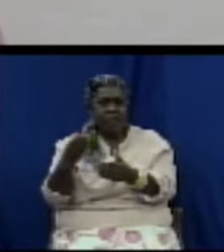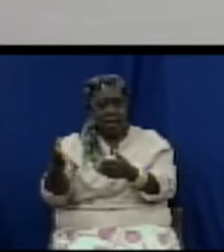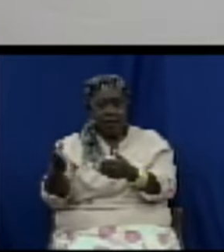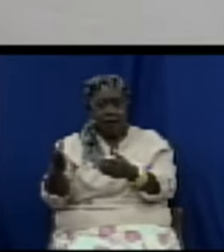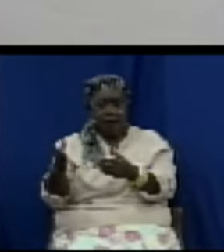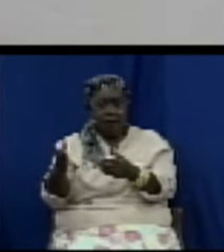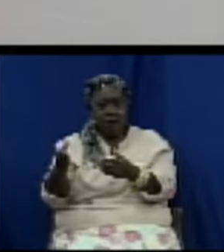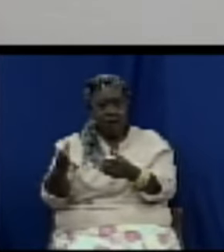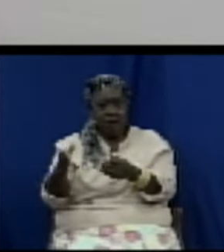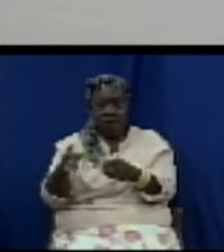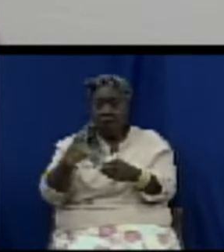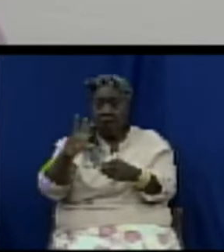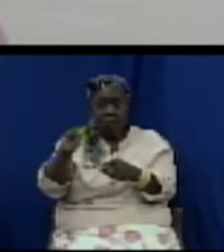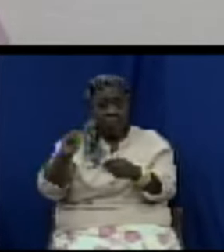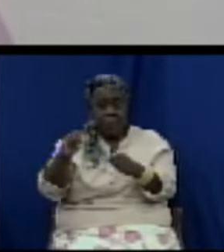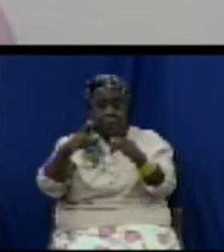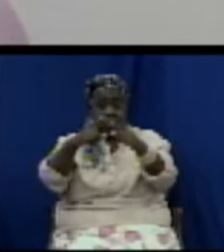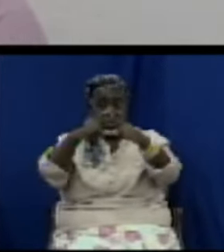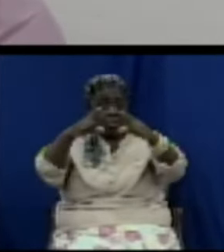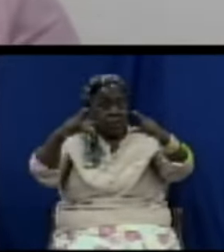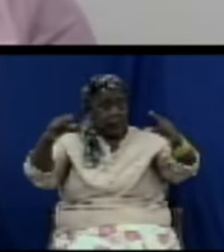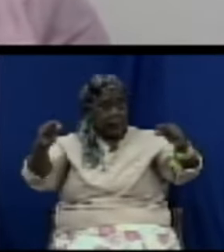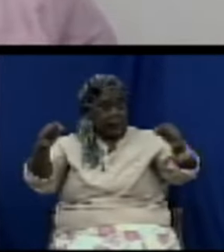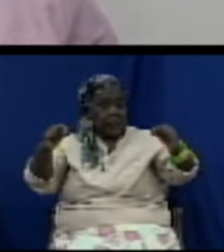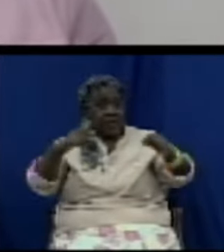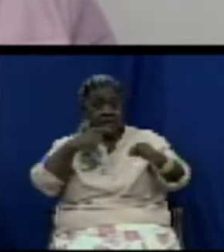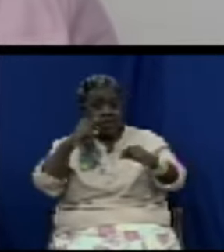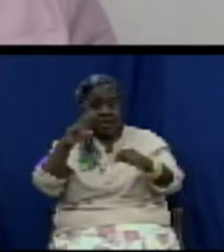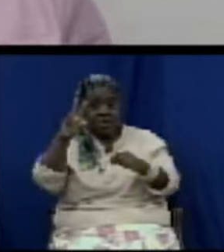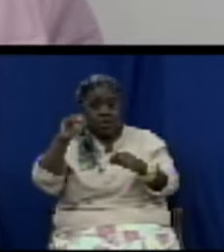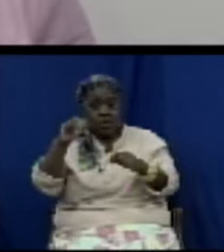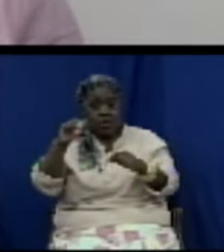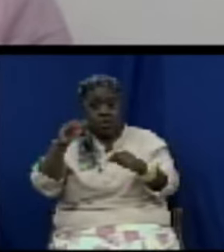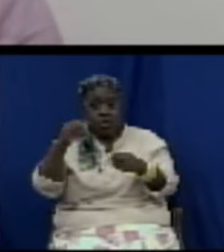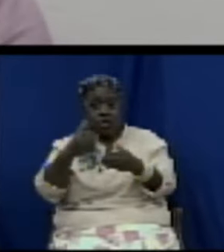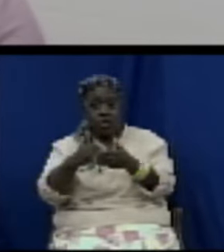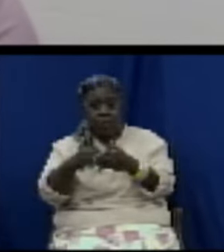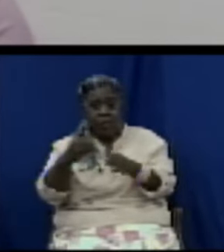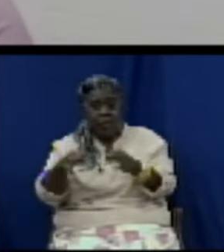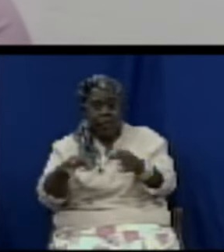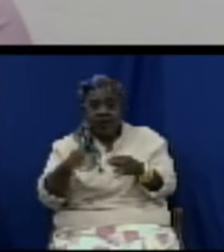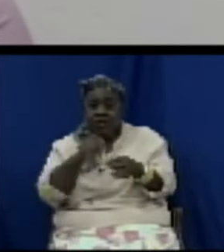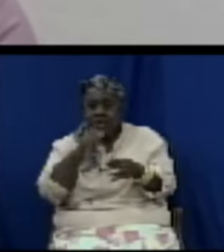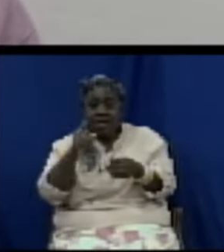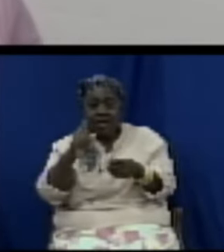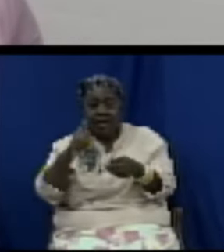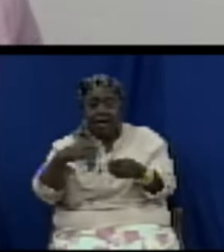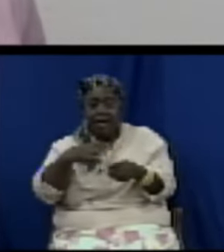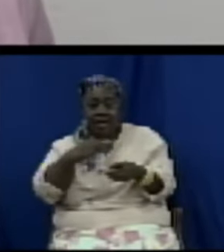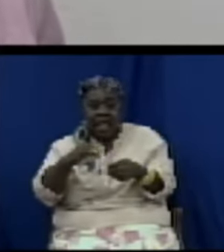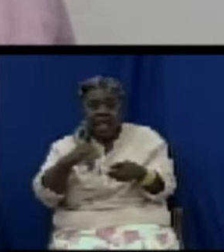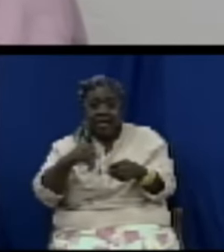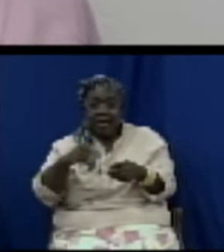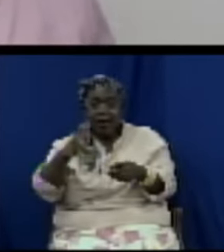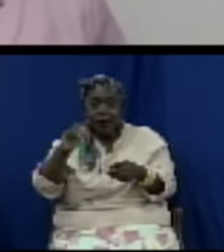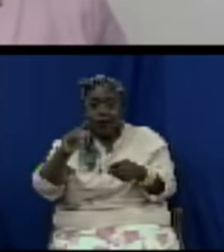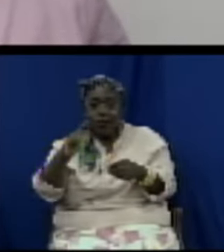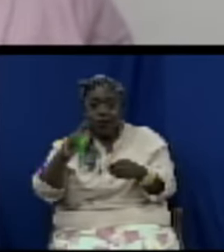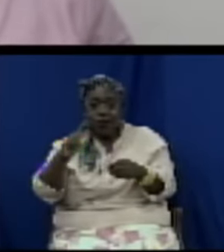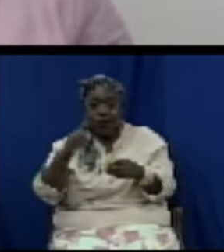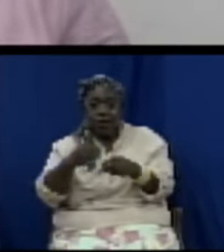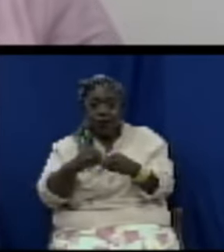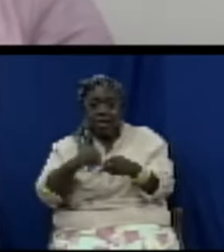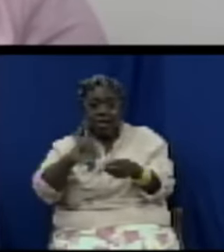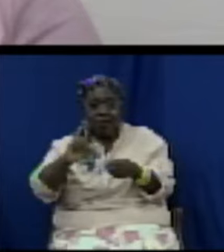signs there's no sign which says no refund there's no sign which says no card payment below $20